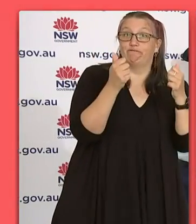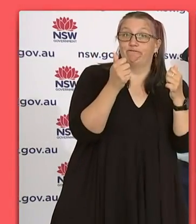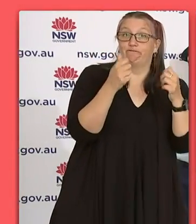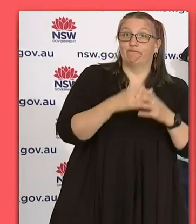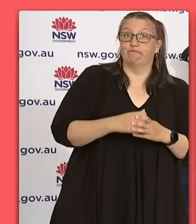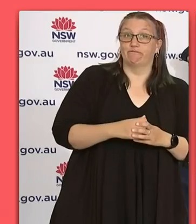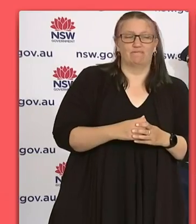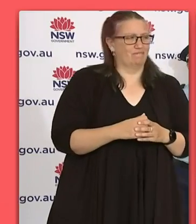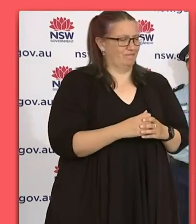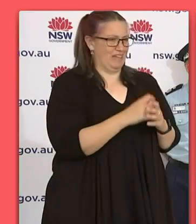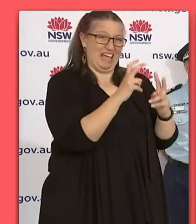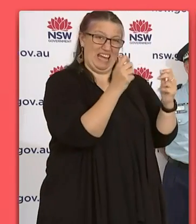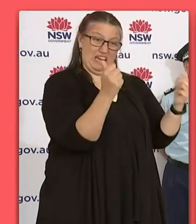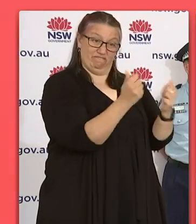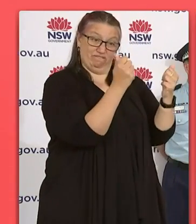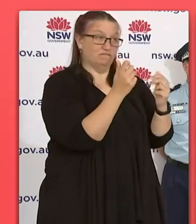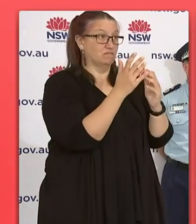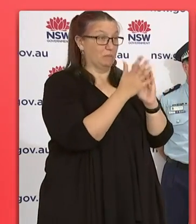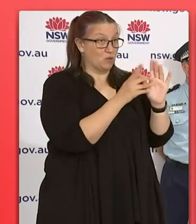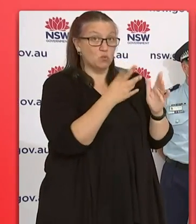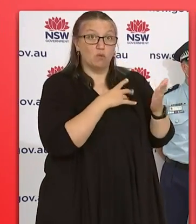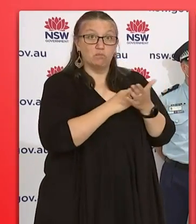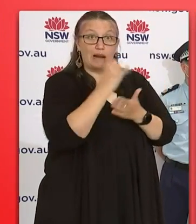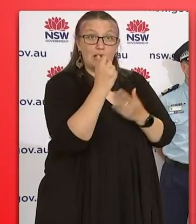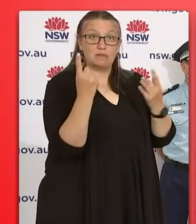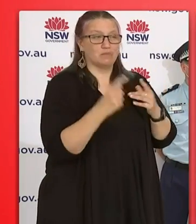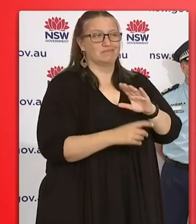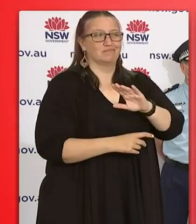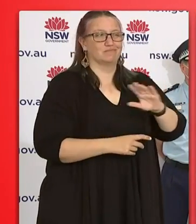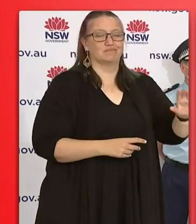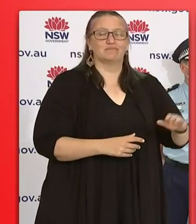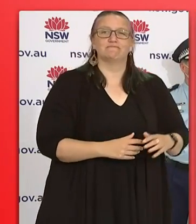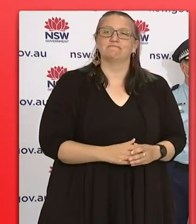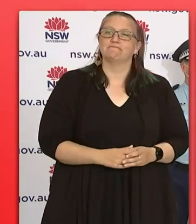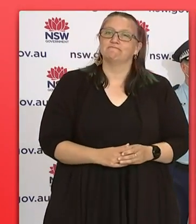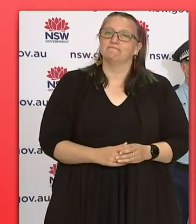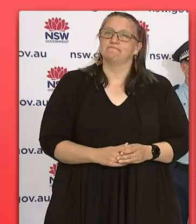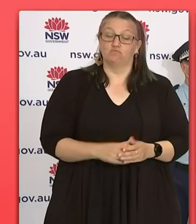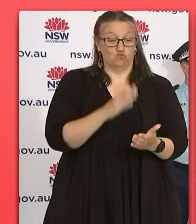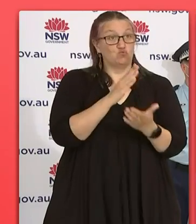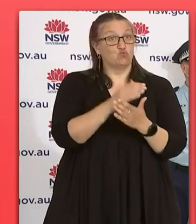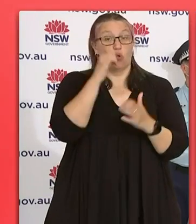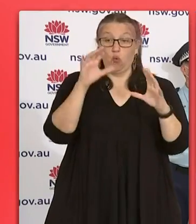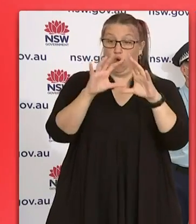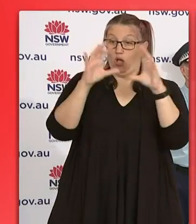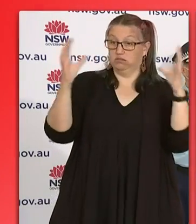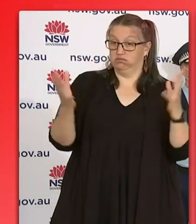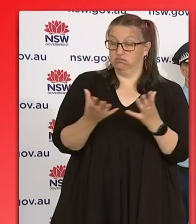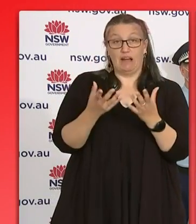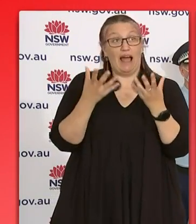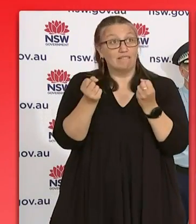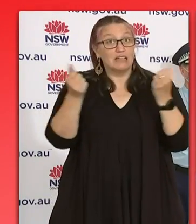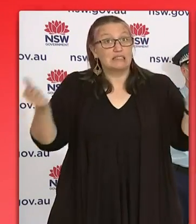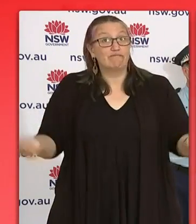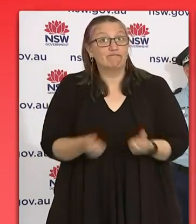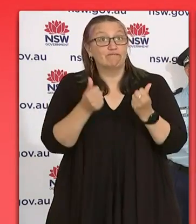I'll just say this, that there's a shortage of vaccines across the world, and until the last few weeks there's been, I mean every day I come